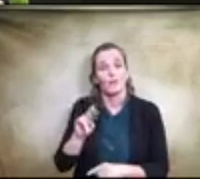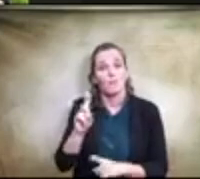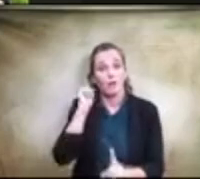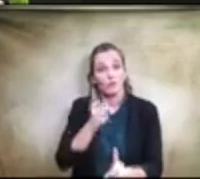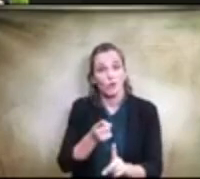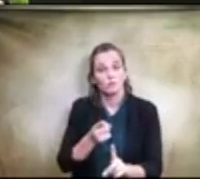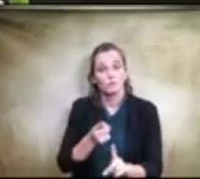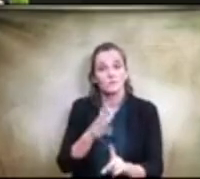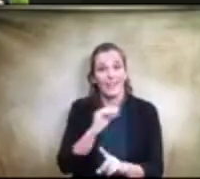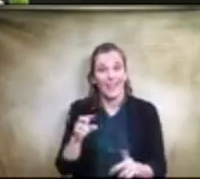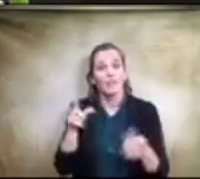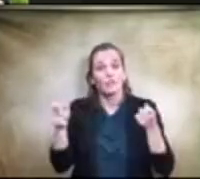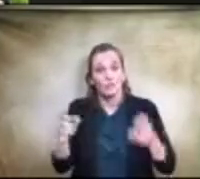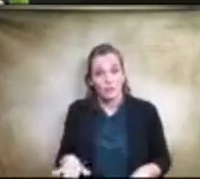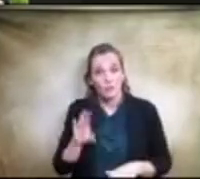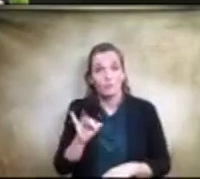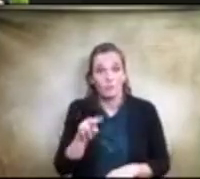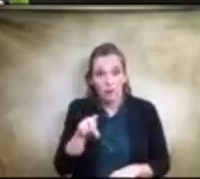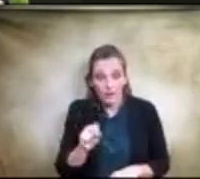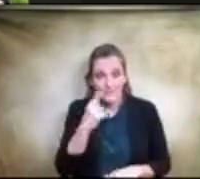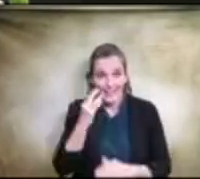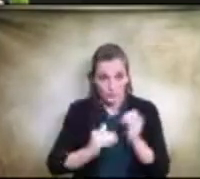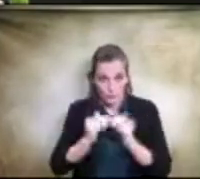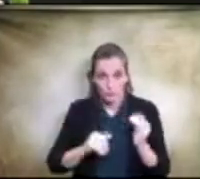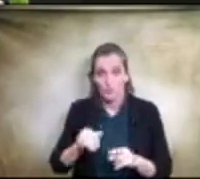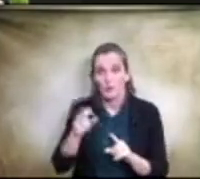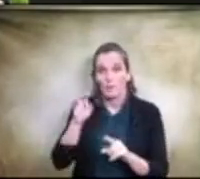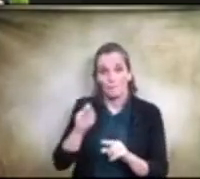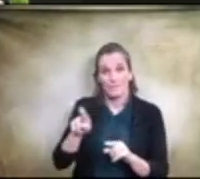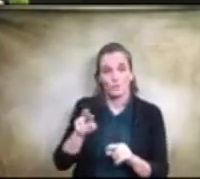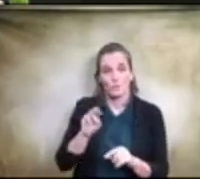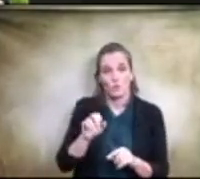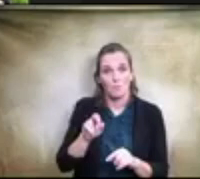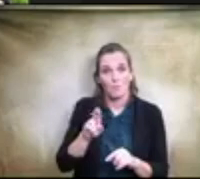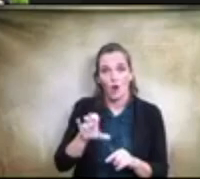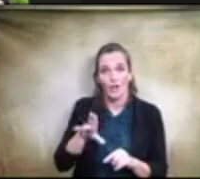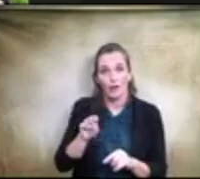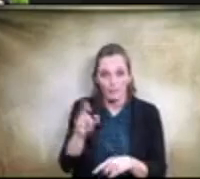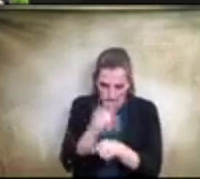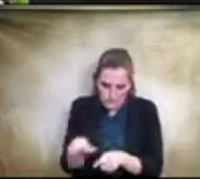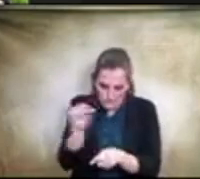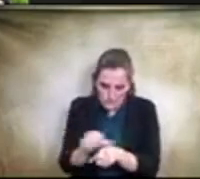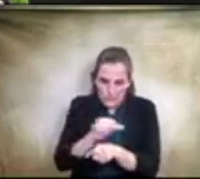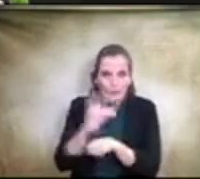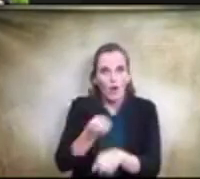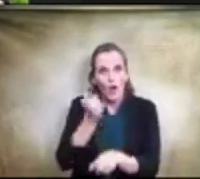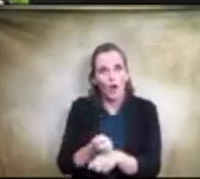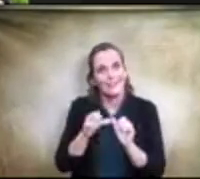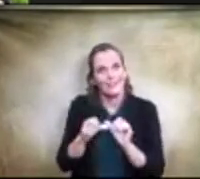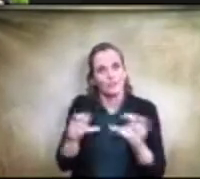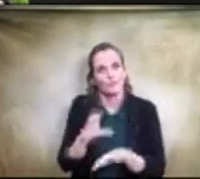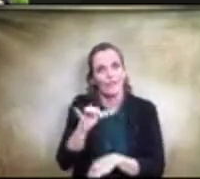Bonds and Construction, Mr. Markham, has worked tirelessly behind the scenes and continues to do that daily, and will